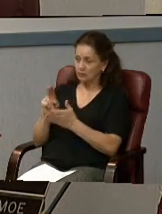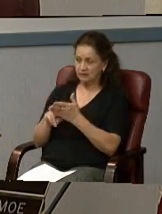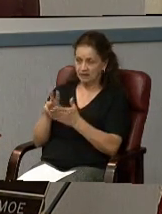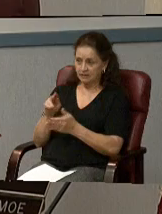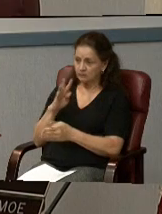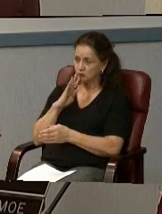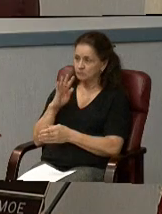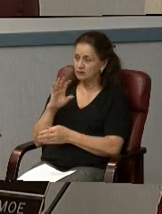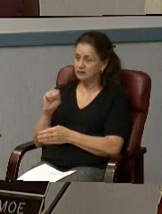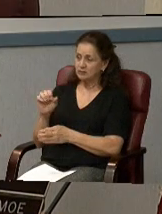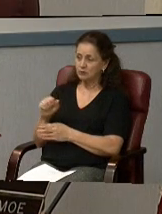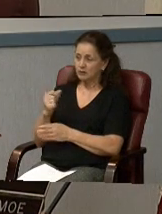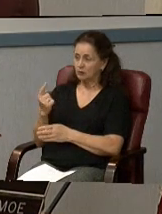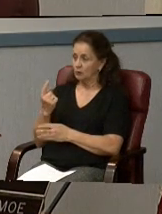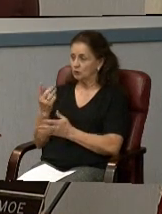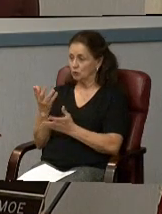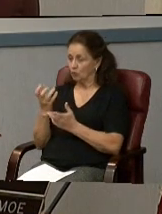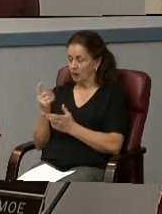to speak?